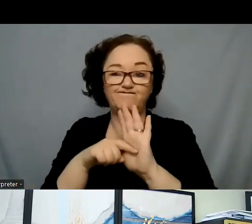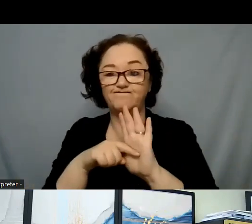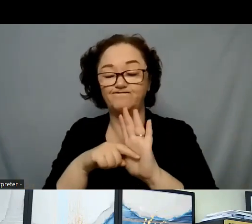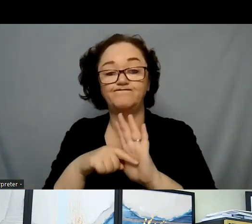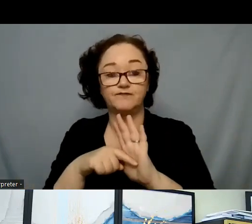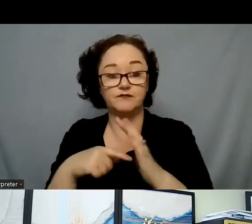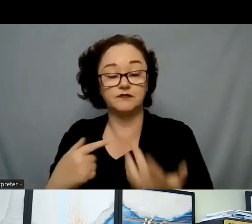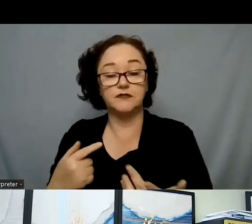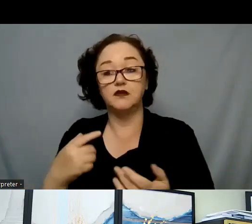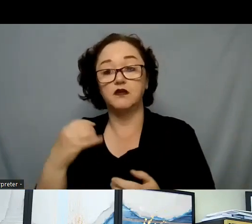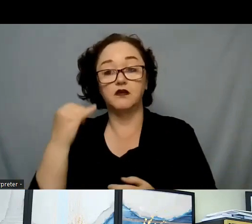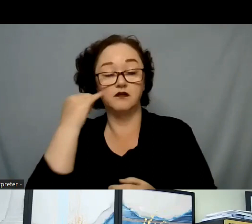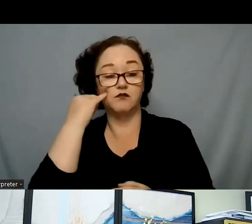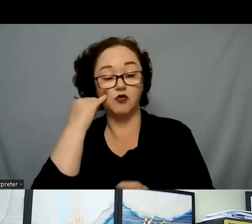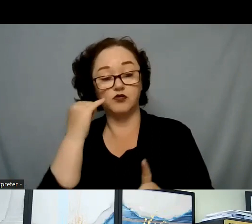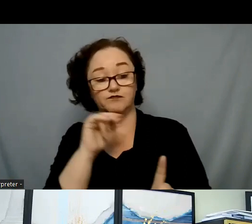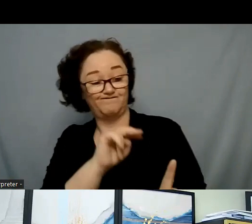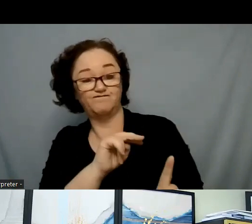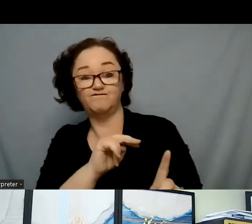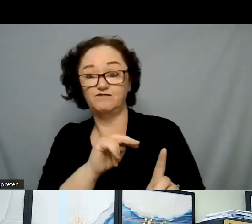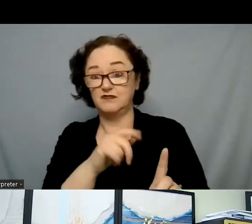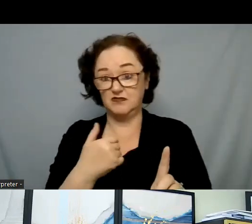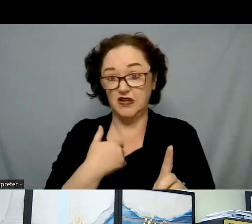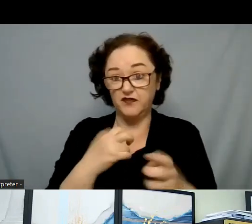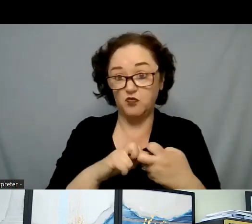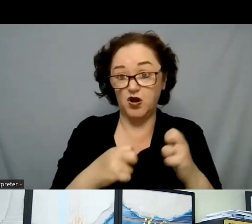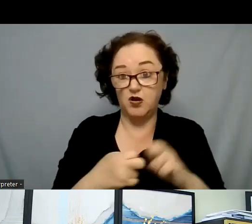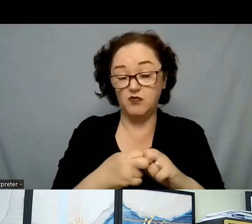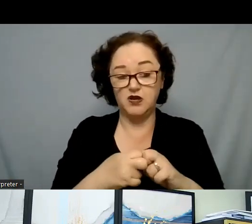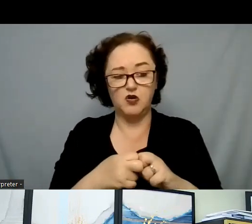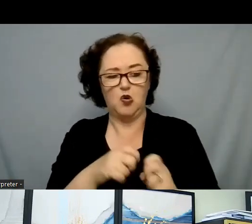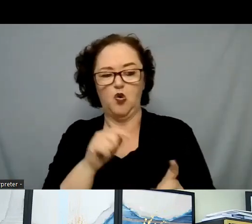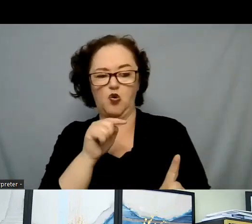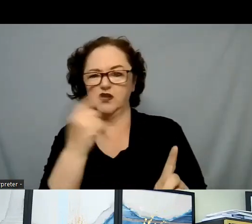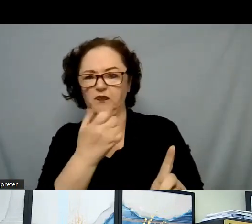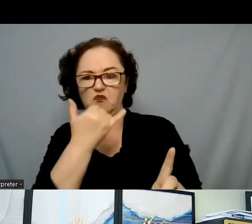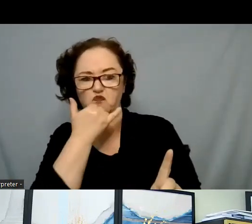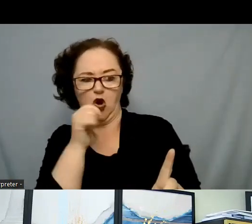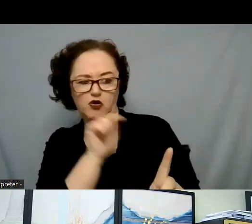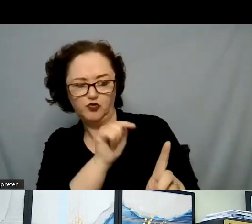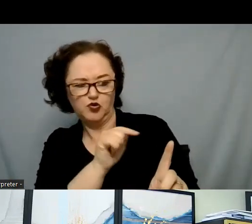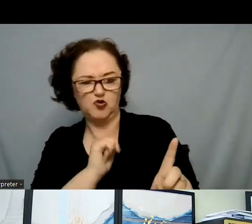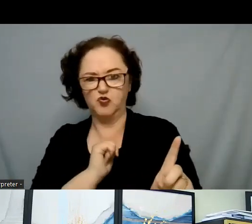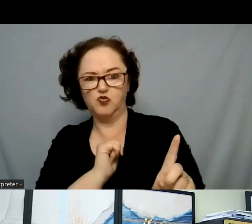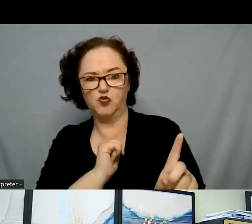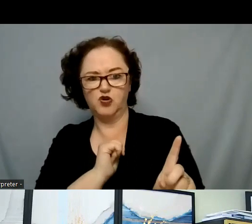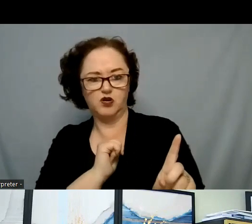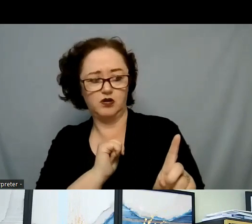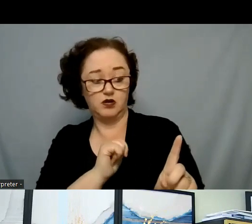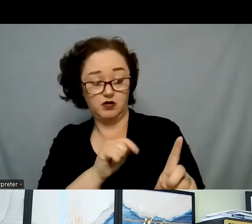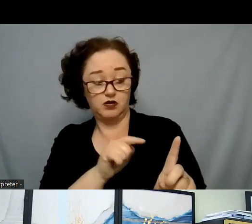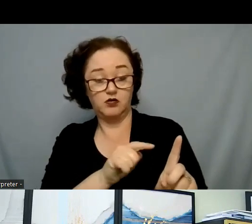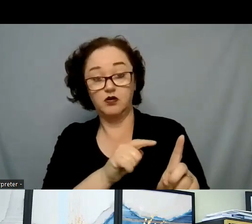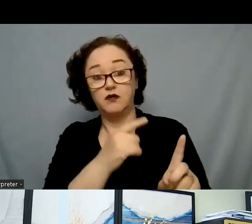from a mental health perspective, it then means that something's wrong with you. Something's wrong with your relationship with your higher